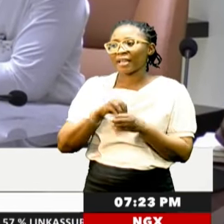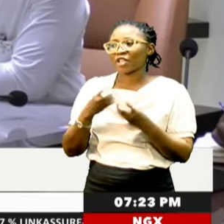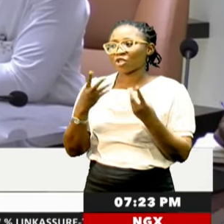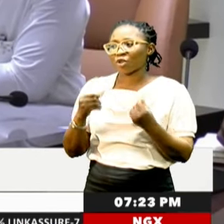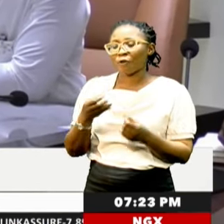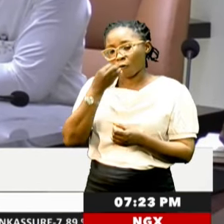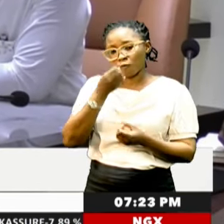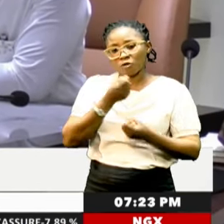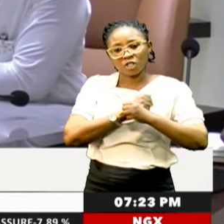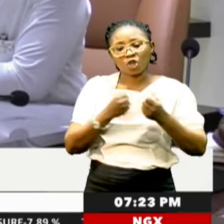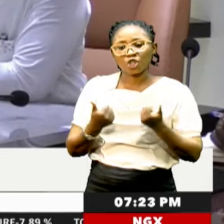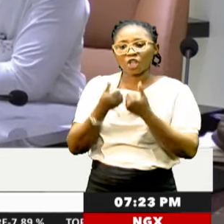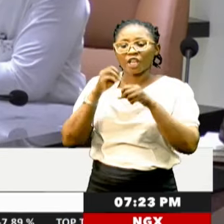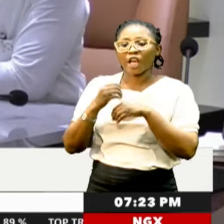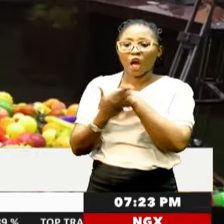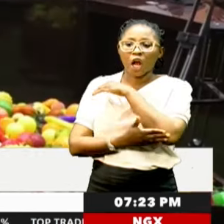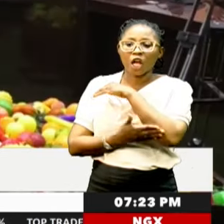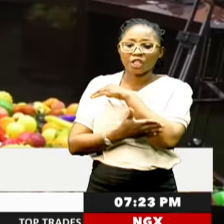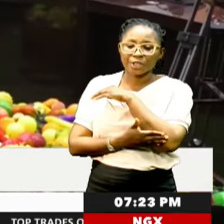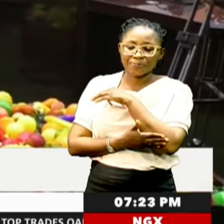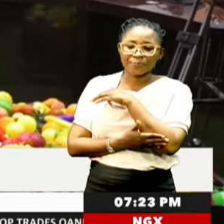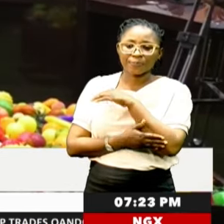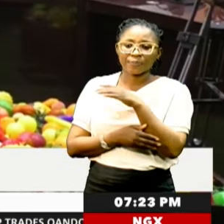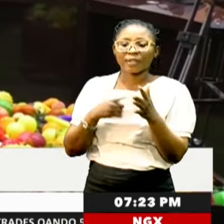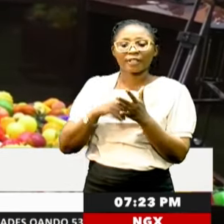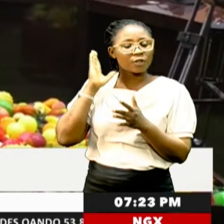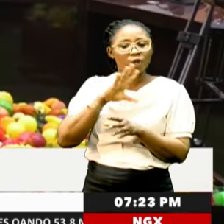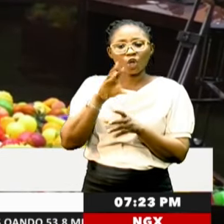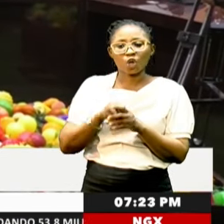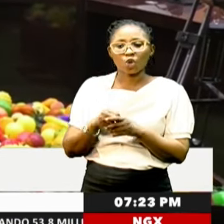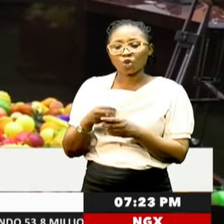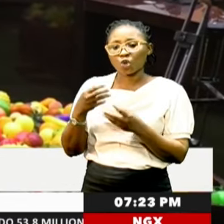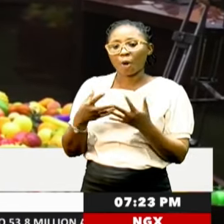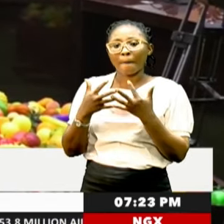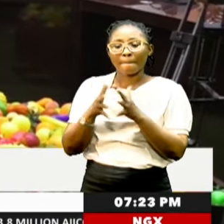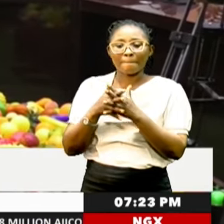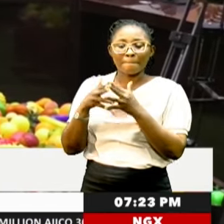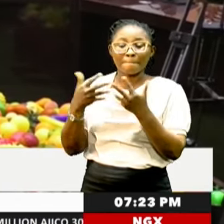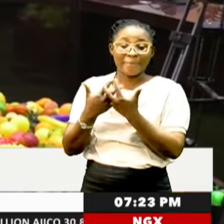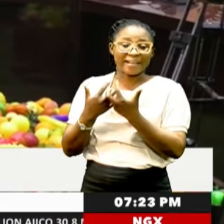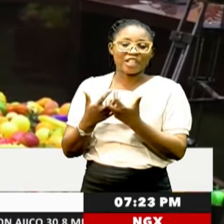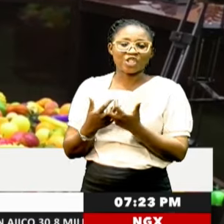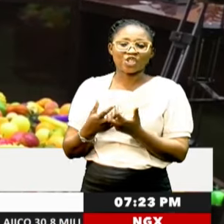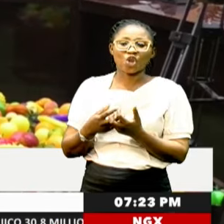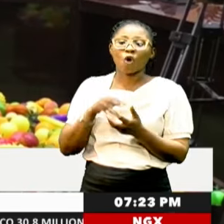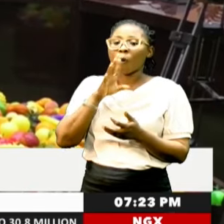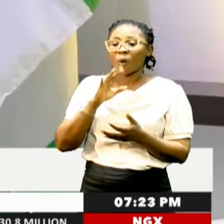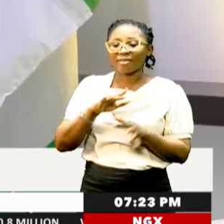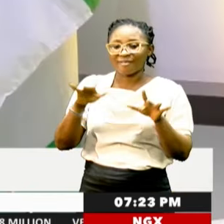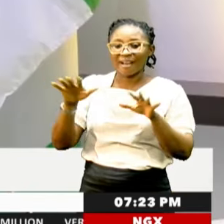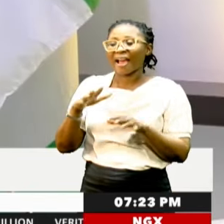addressing food security challenges in the country. This will include mechanization, irrigation, and other technical know-how.